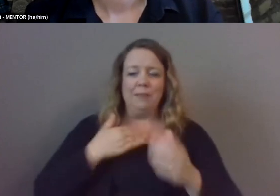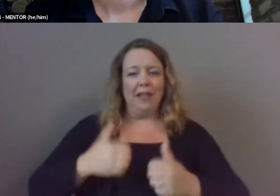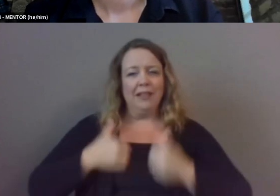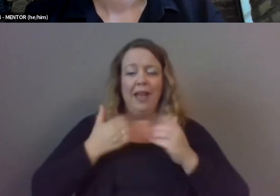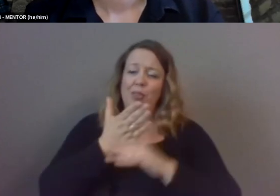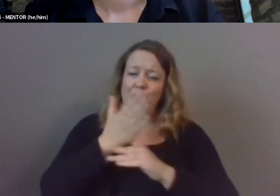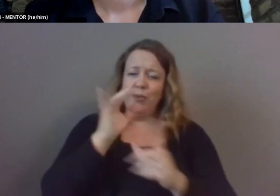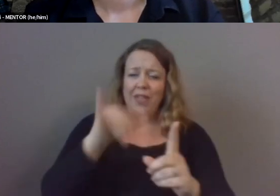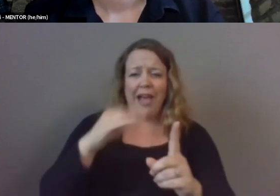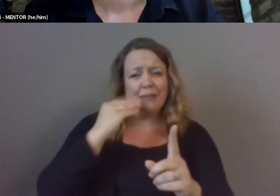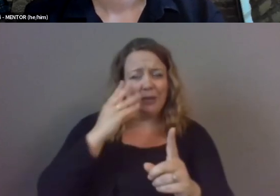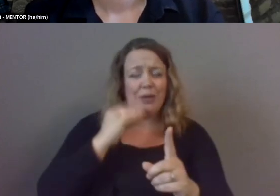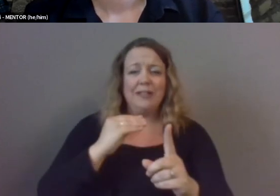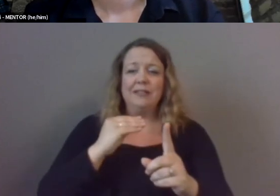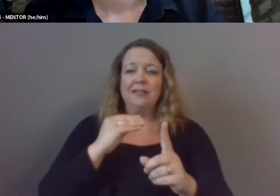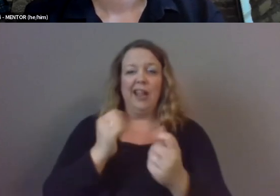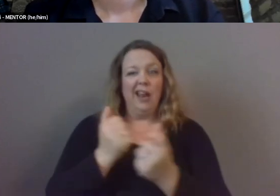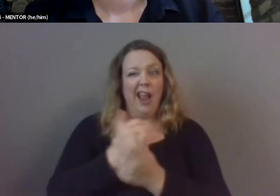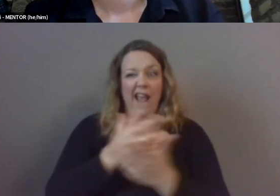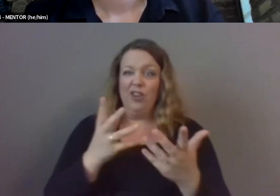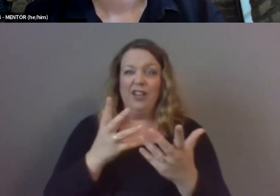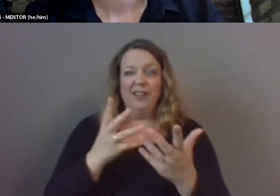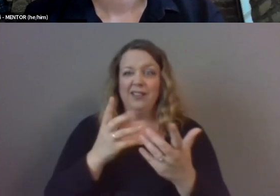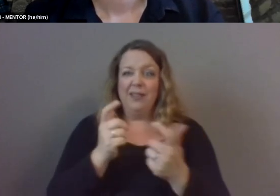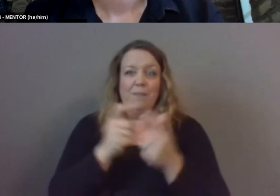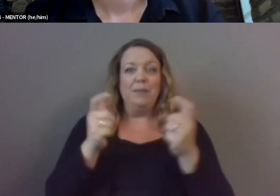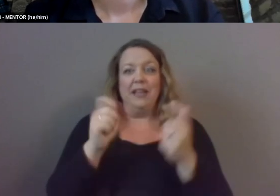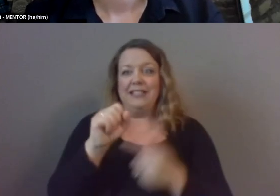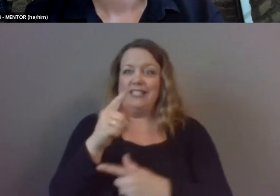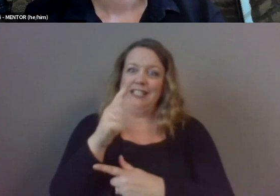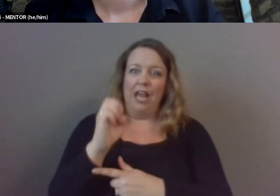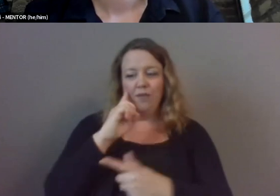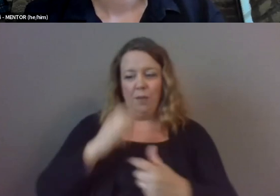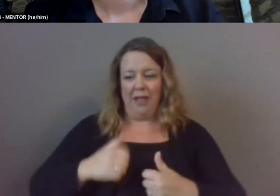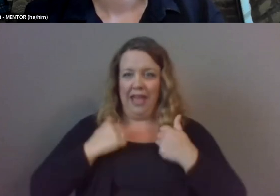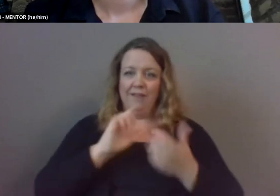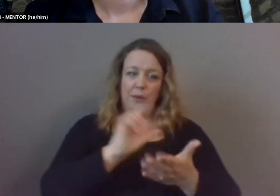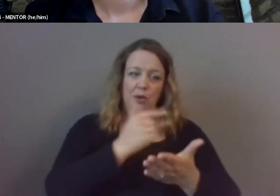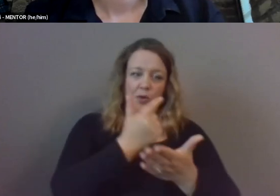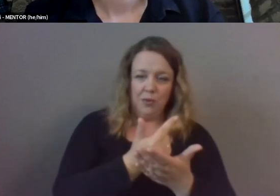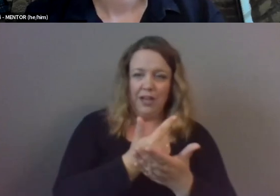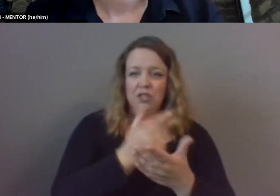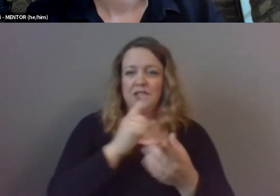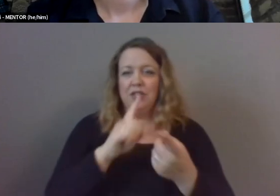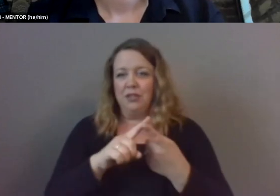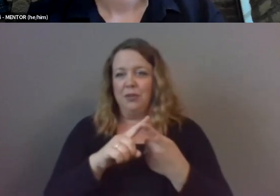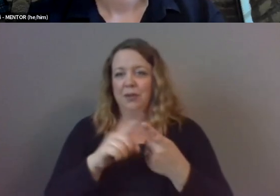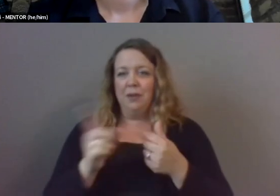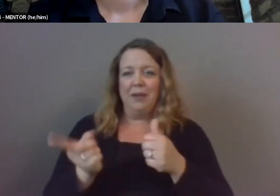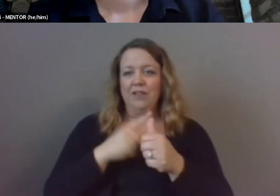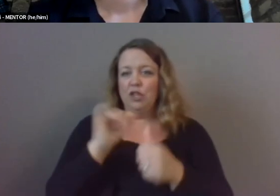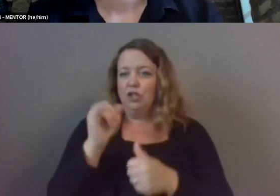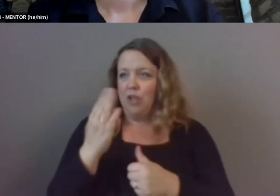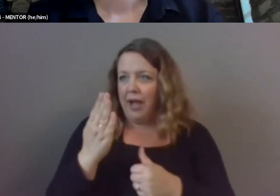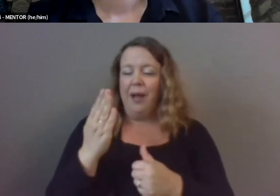through every experience you've been through all of the big big stages in my life from graduations to getting my first job and